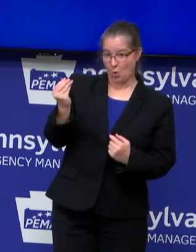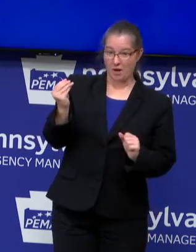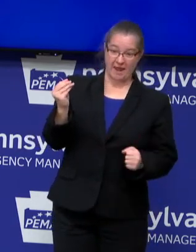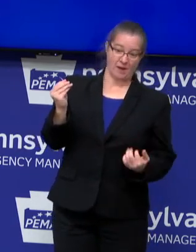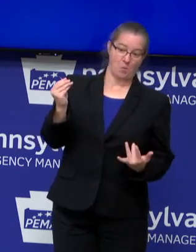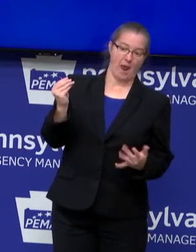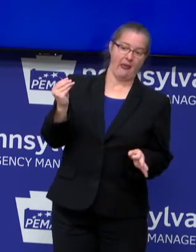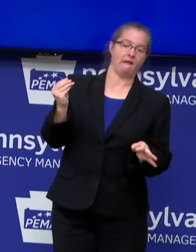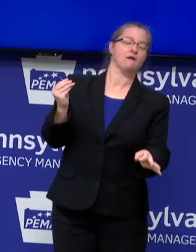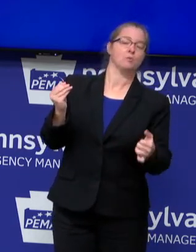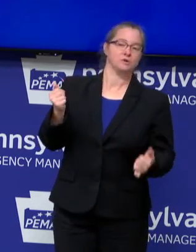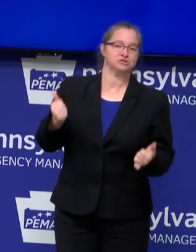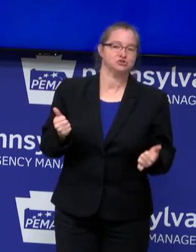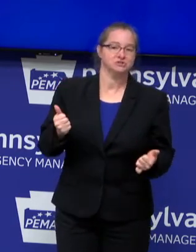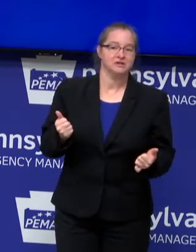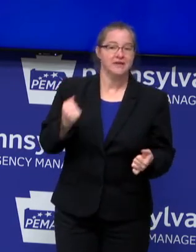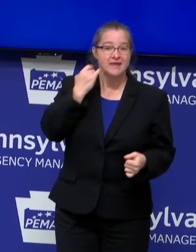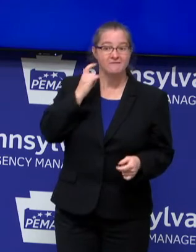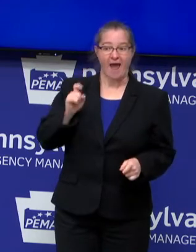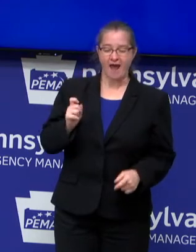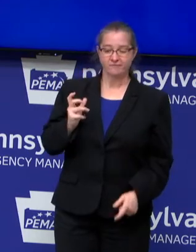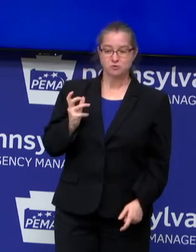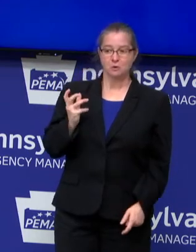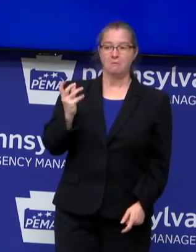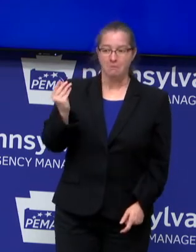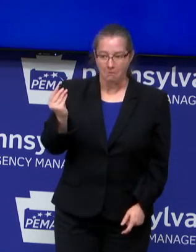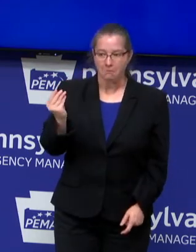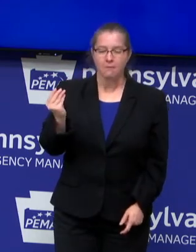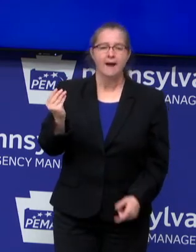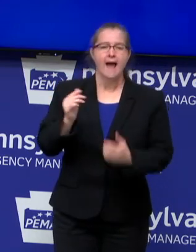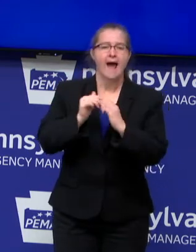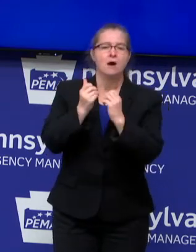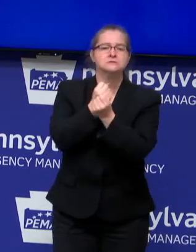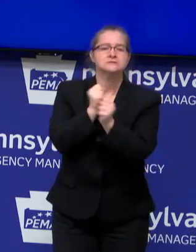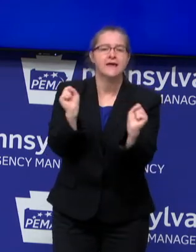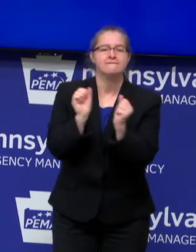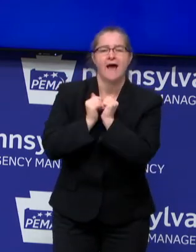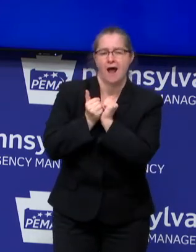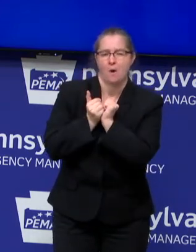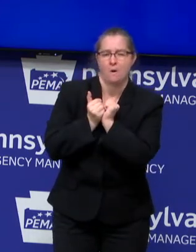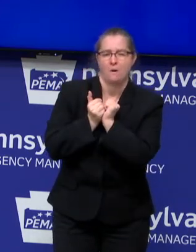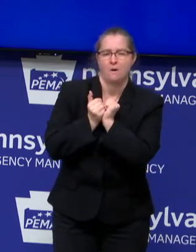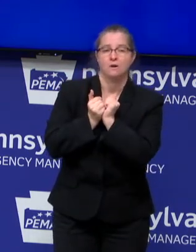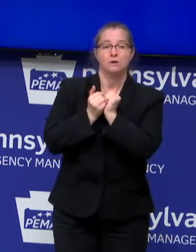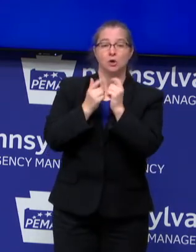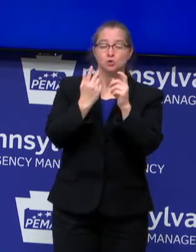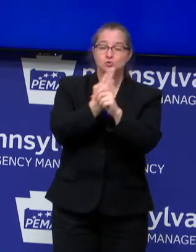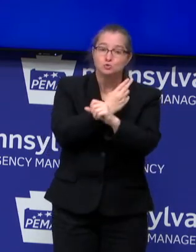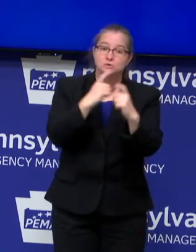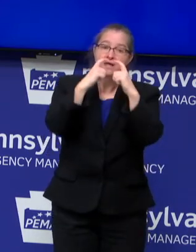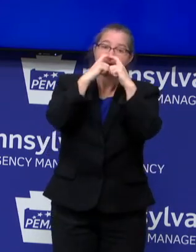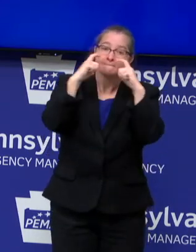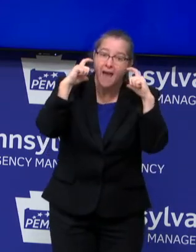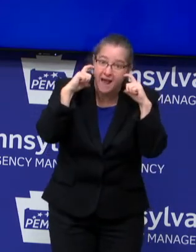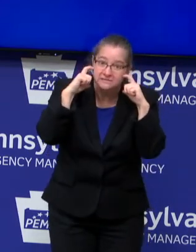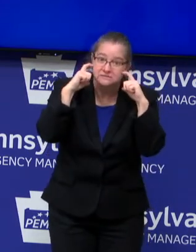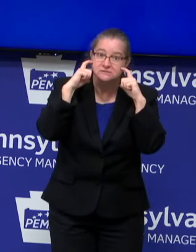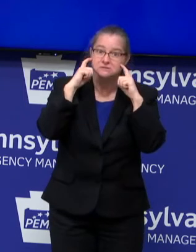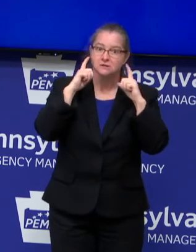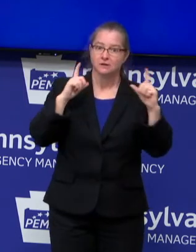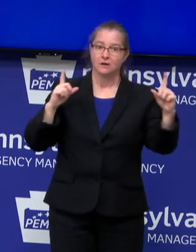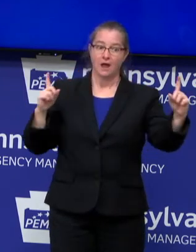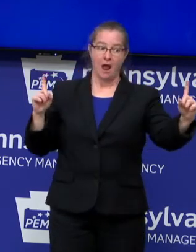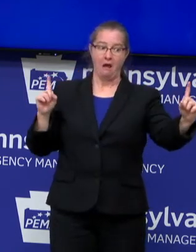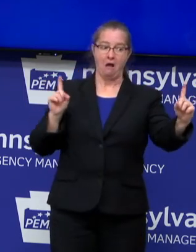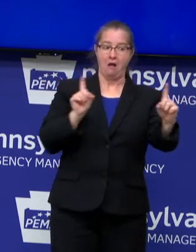And if you have to, then think about how you can do it as safely as possible. Wear a mask. Keep your distance